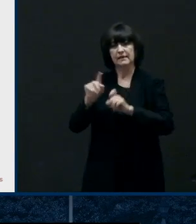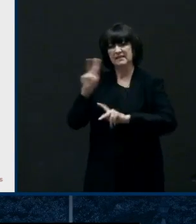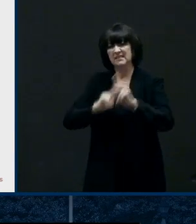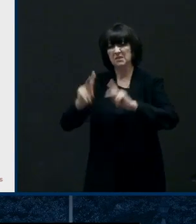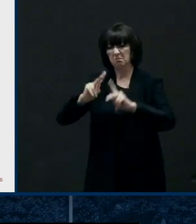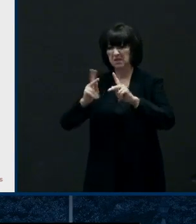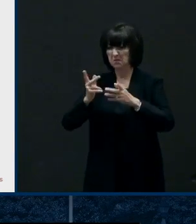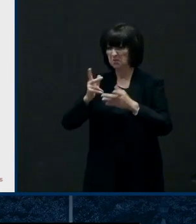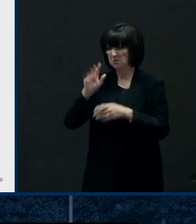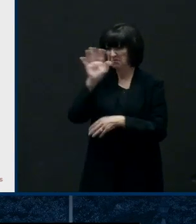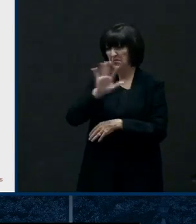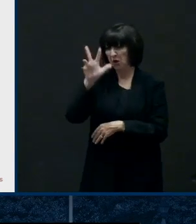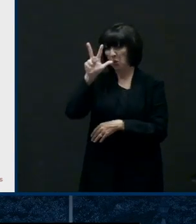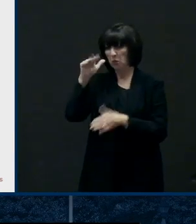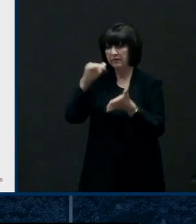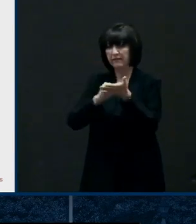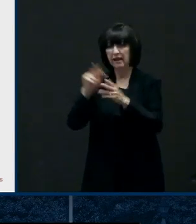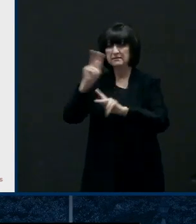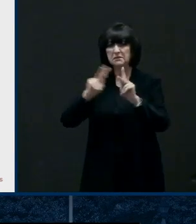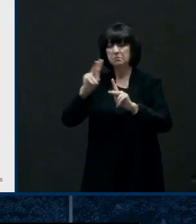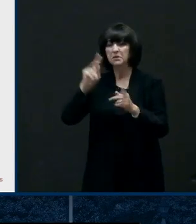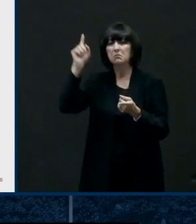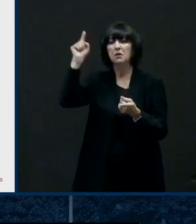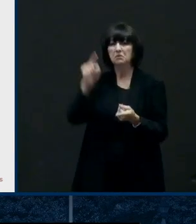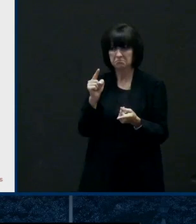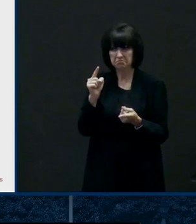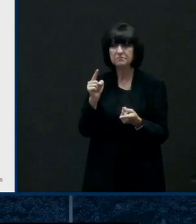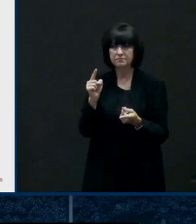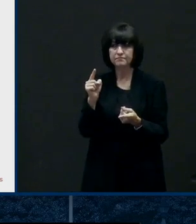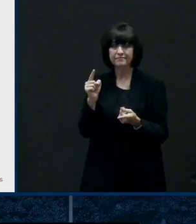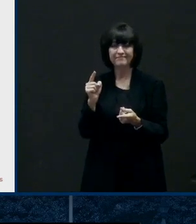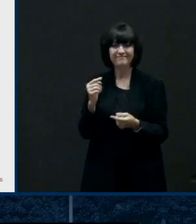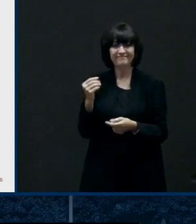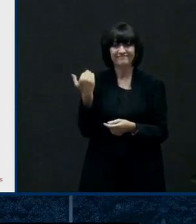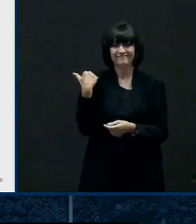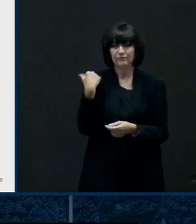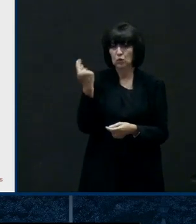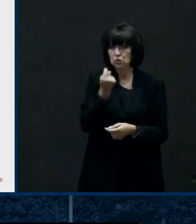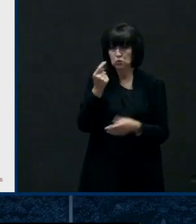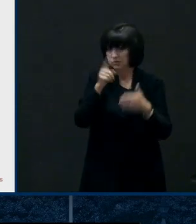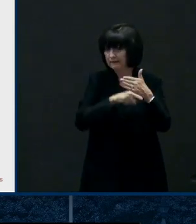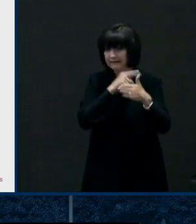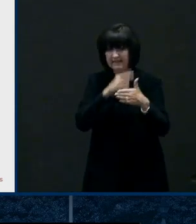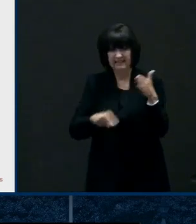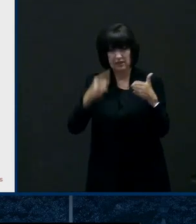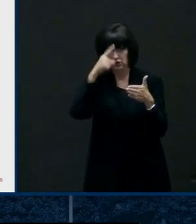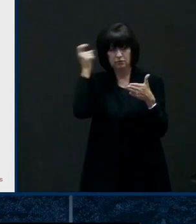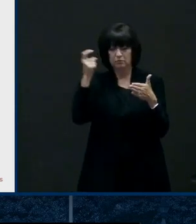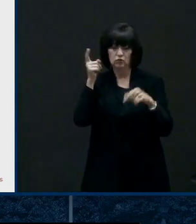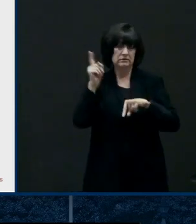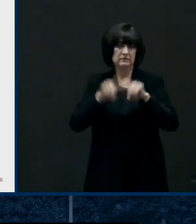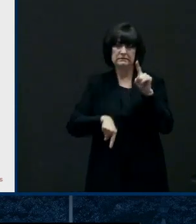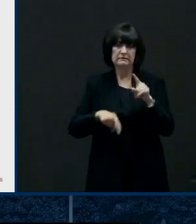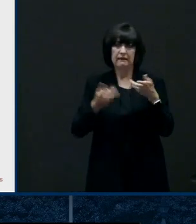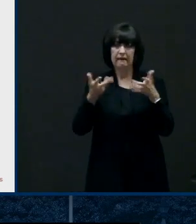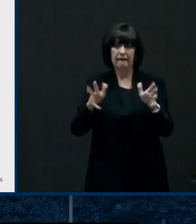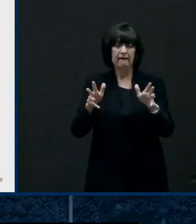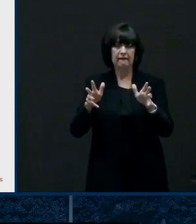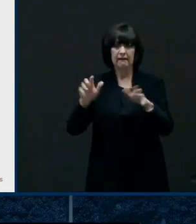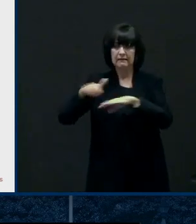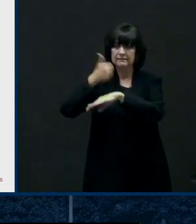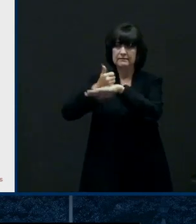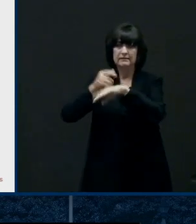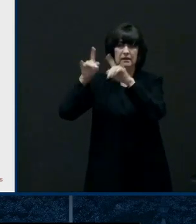event um on texting events on tuesday were canceled due to the tropical storm friday's events up in